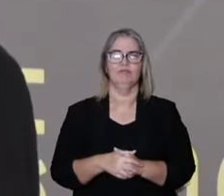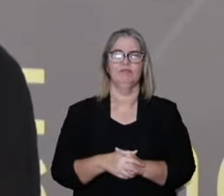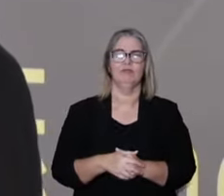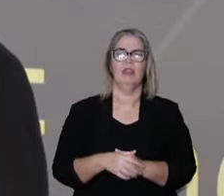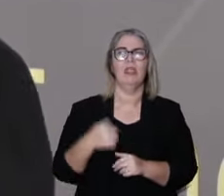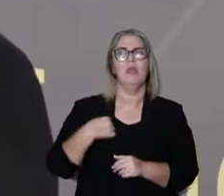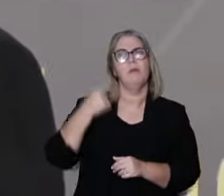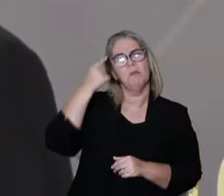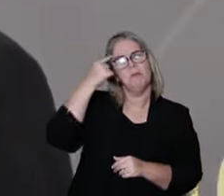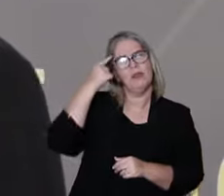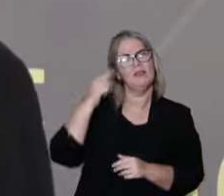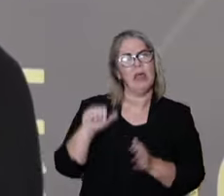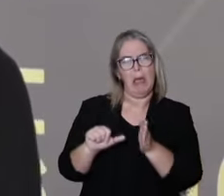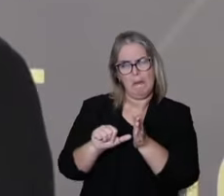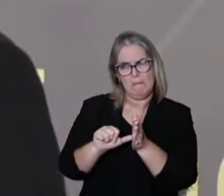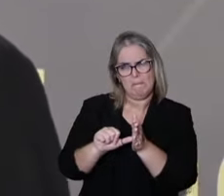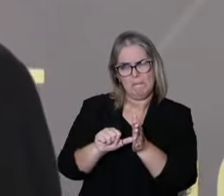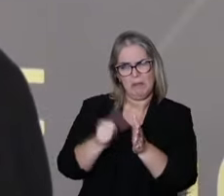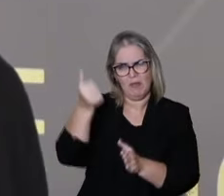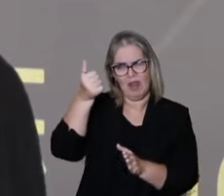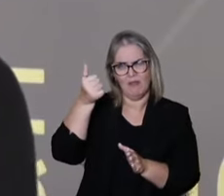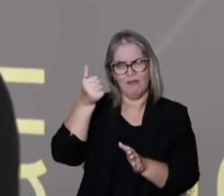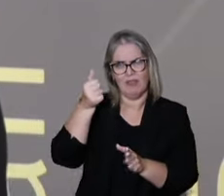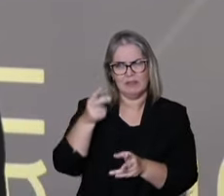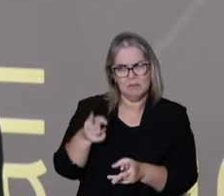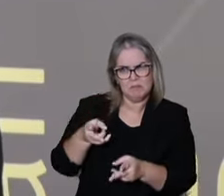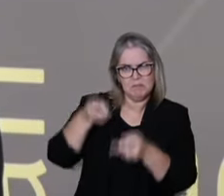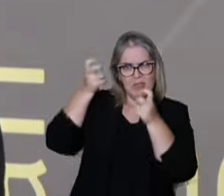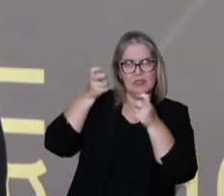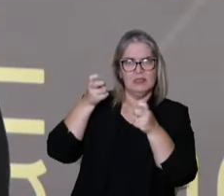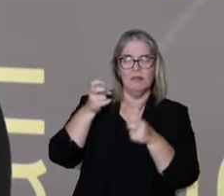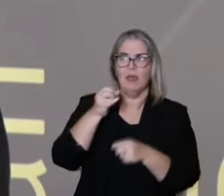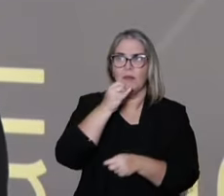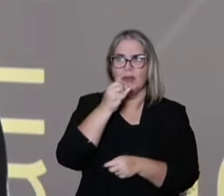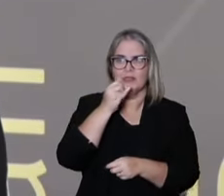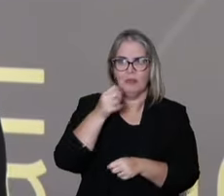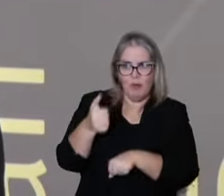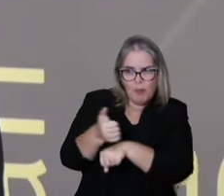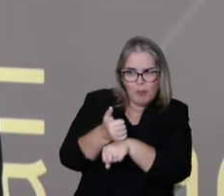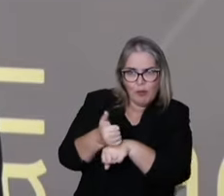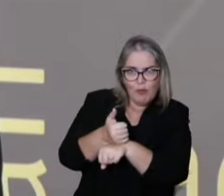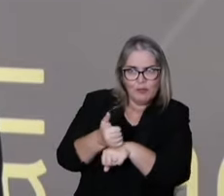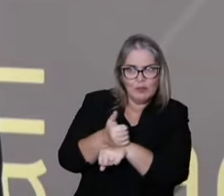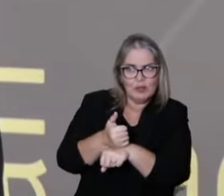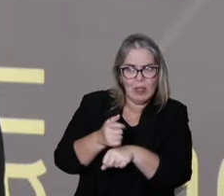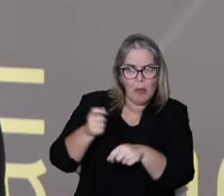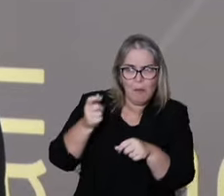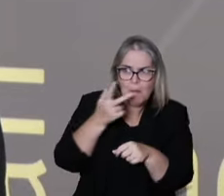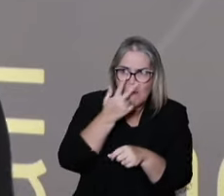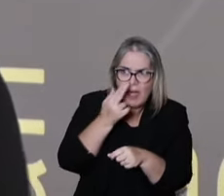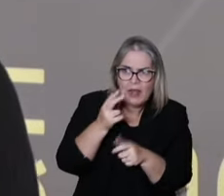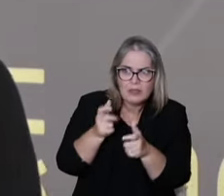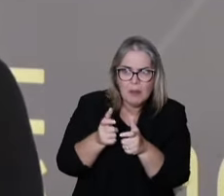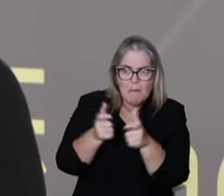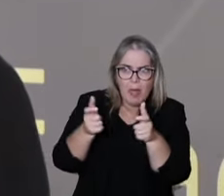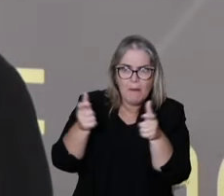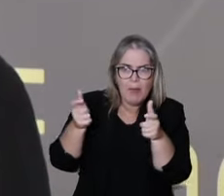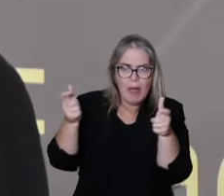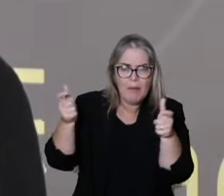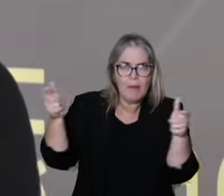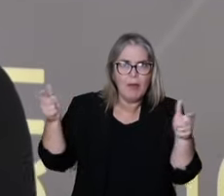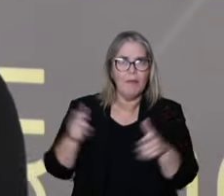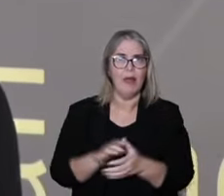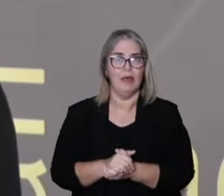So maybe the first perception of the amount of knowledge, the amount of professionals could